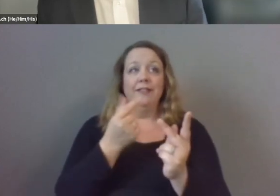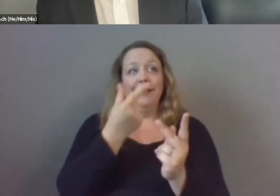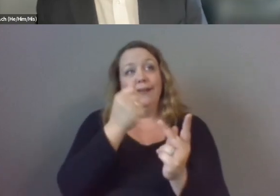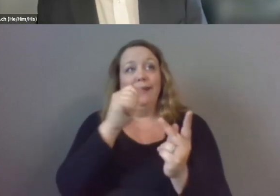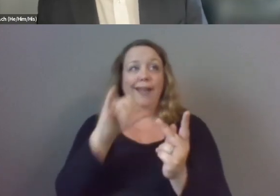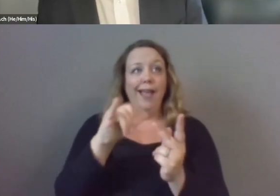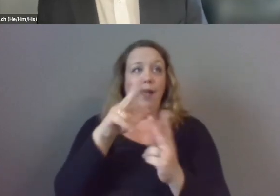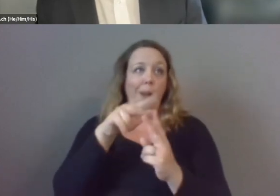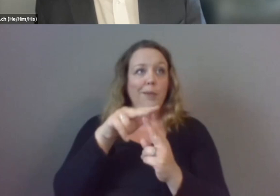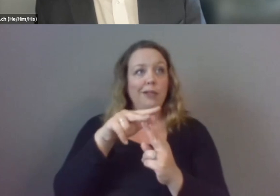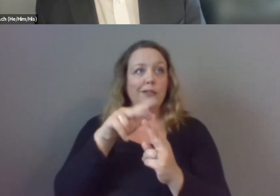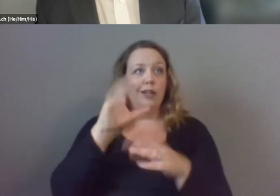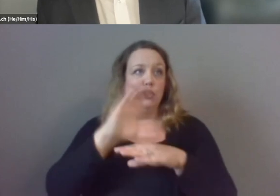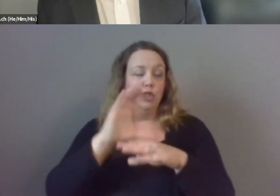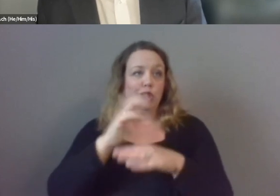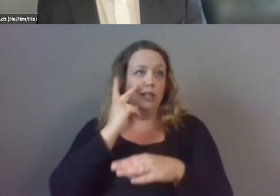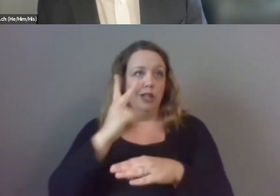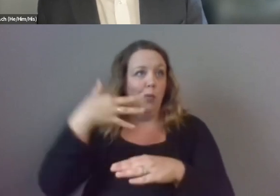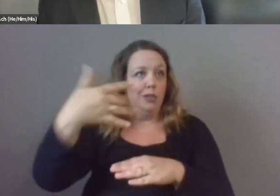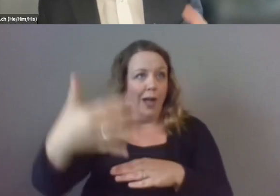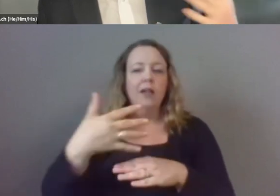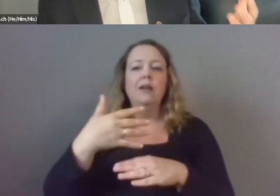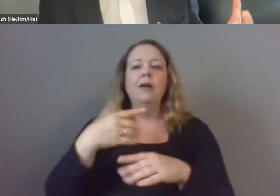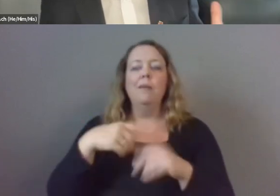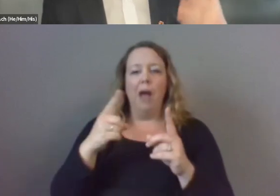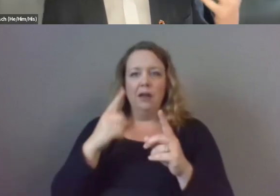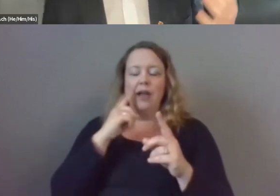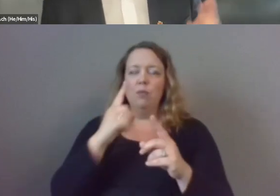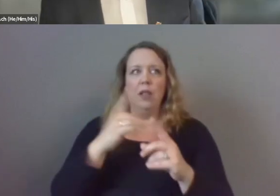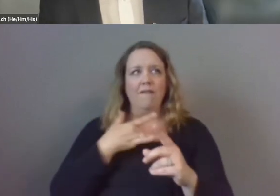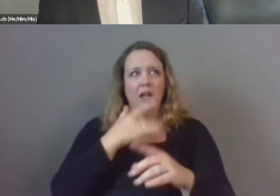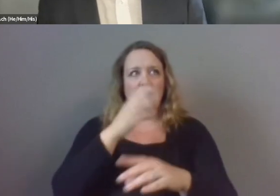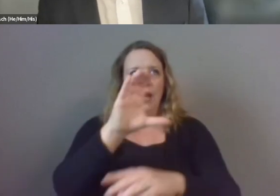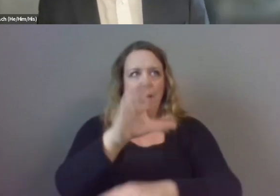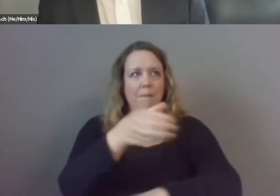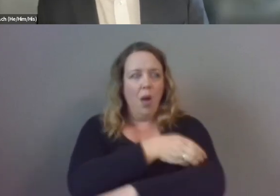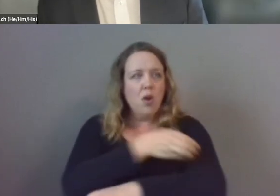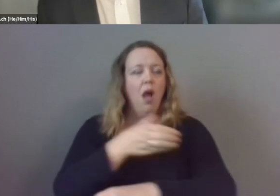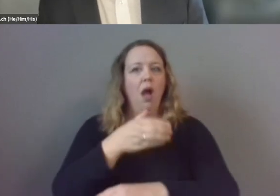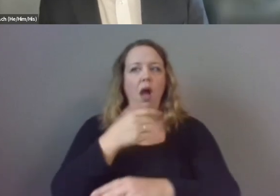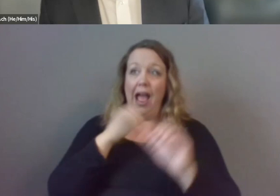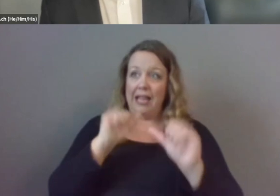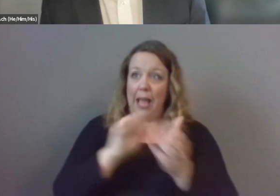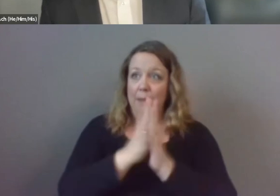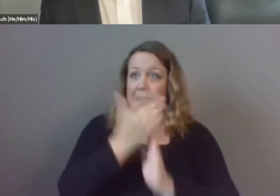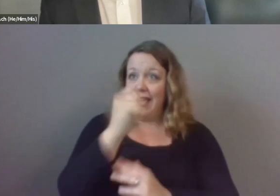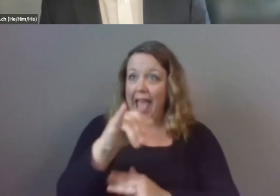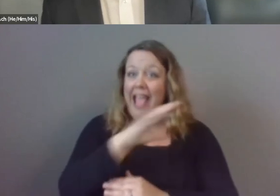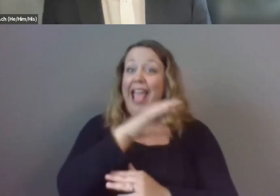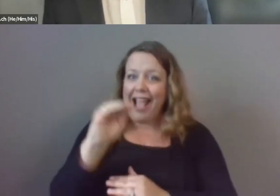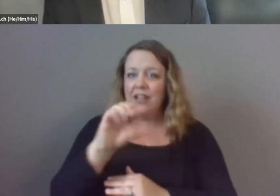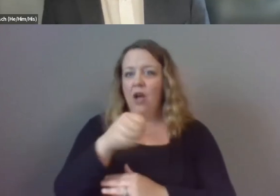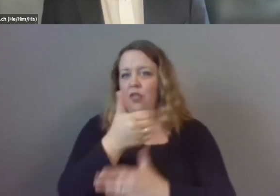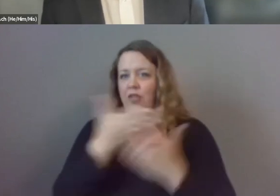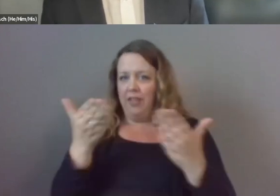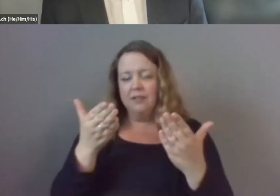uh was once again incredibly empowering all of a sudden i felt like i could be i could be gay and many other things um as cliche